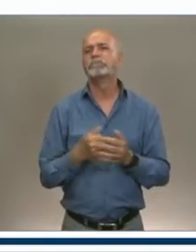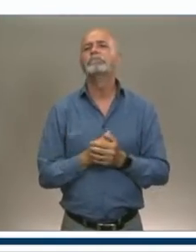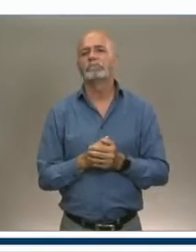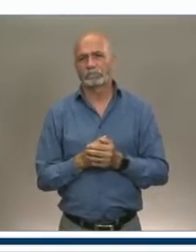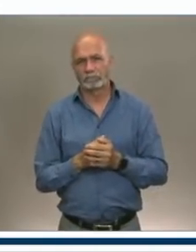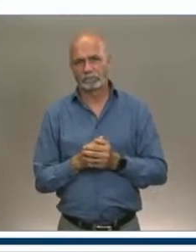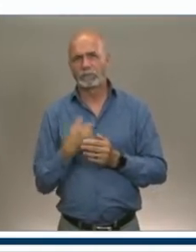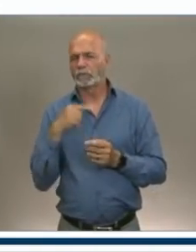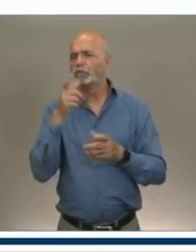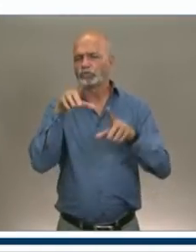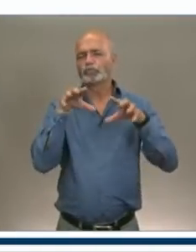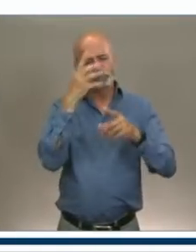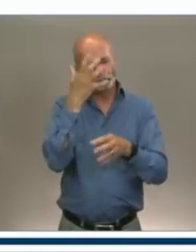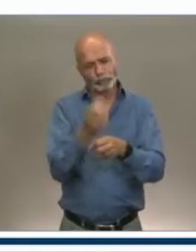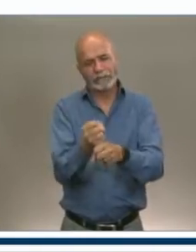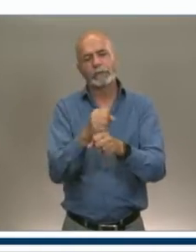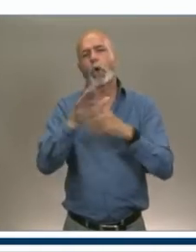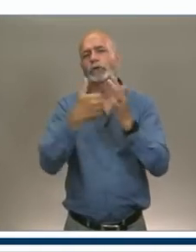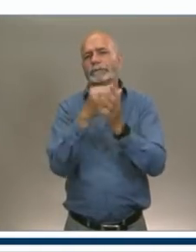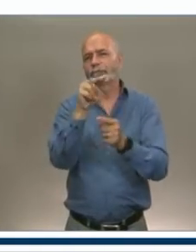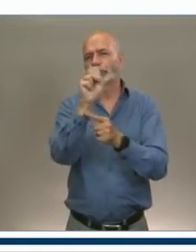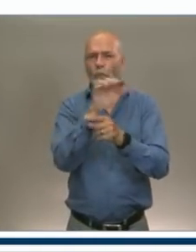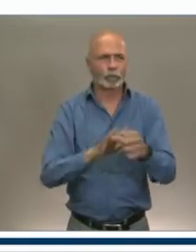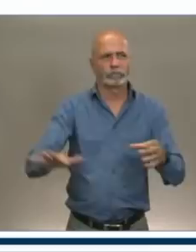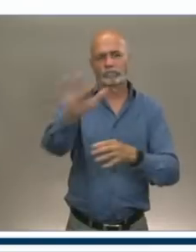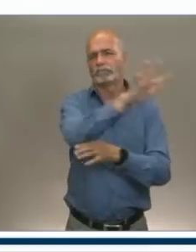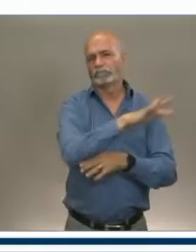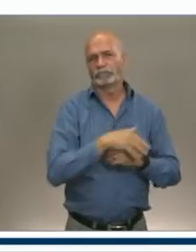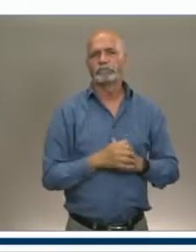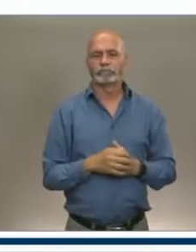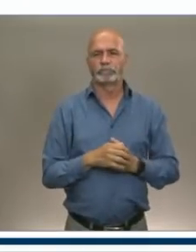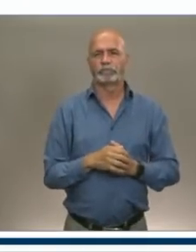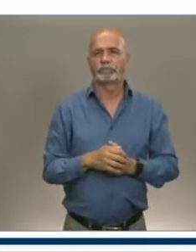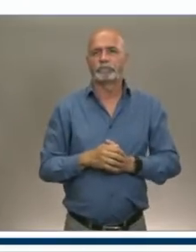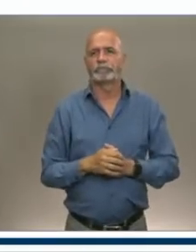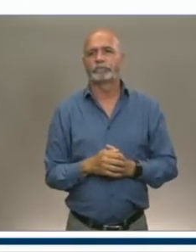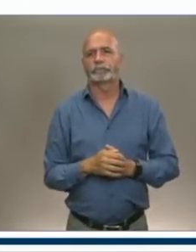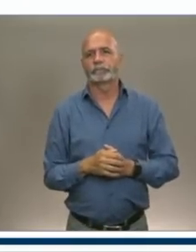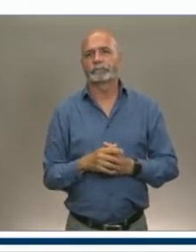well. The next question will go to Pat Healy from Laker News.